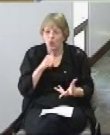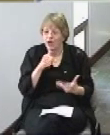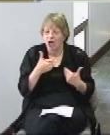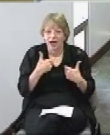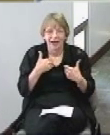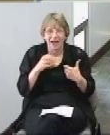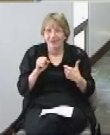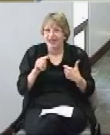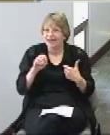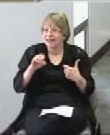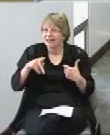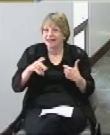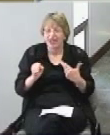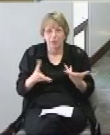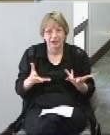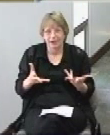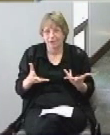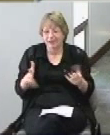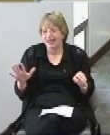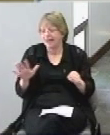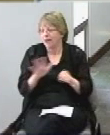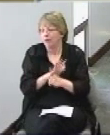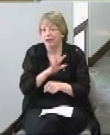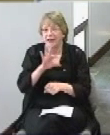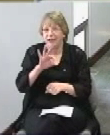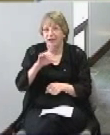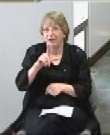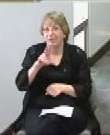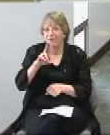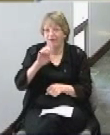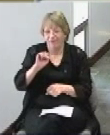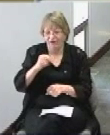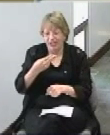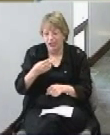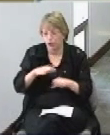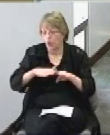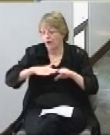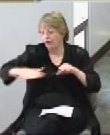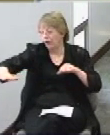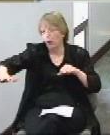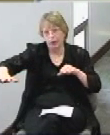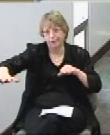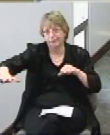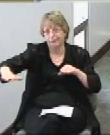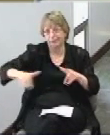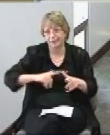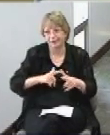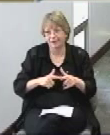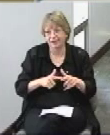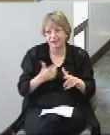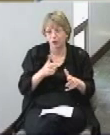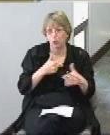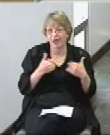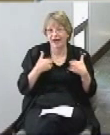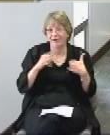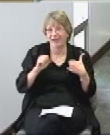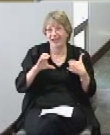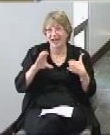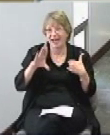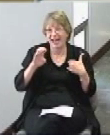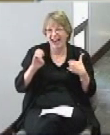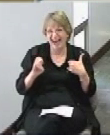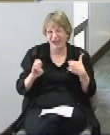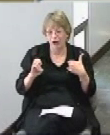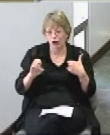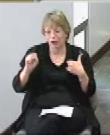steps anywhere it's a completely flush floor and then we're going to have an acre to the south